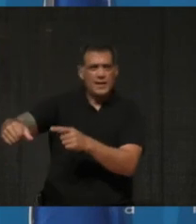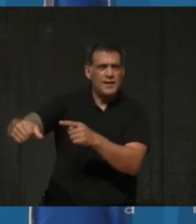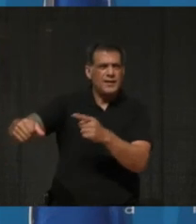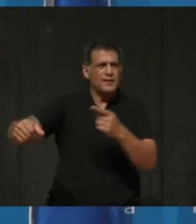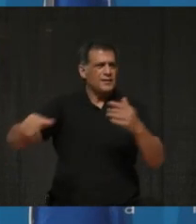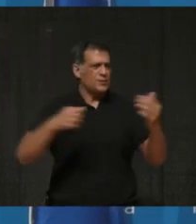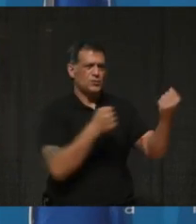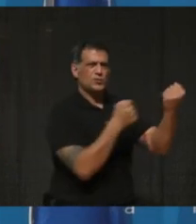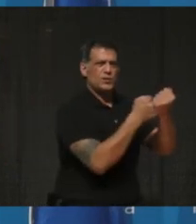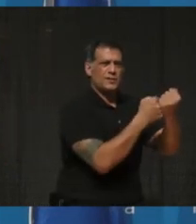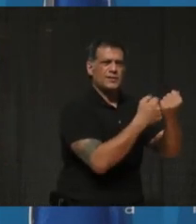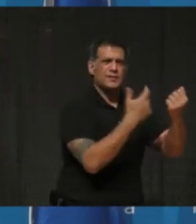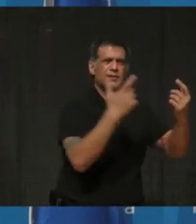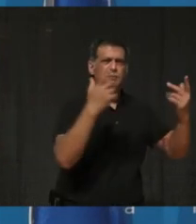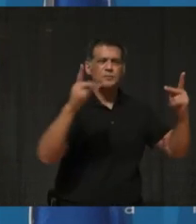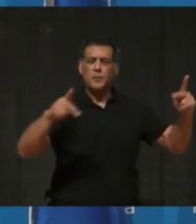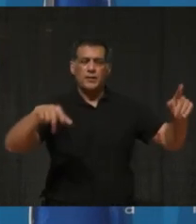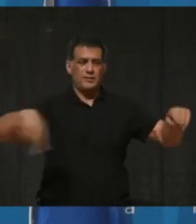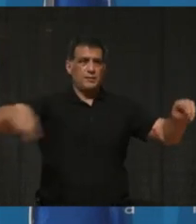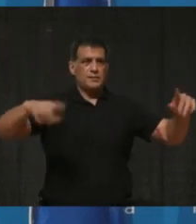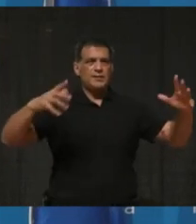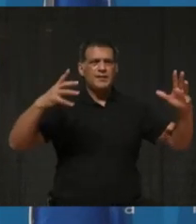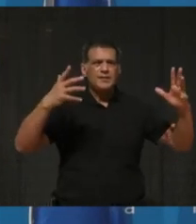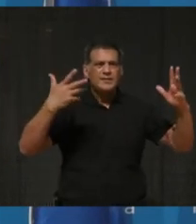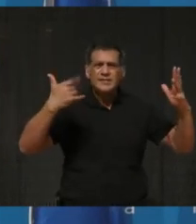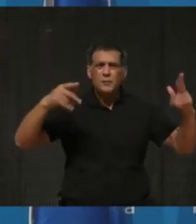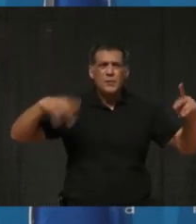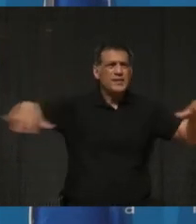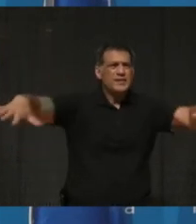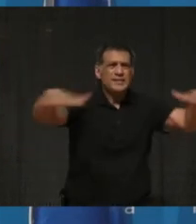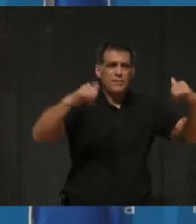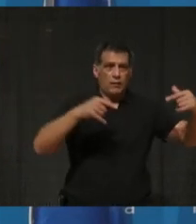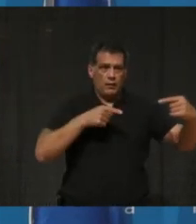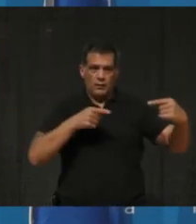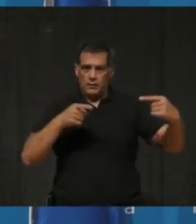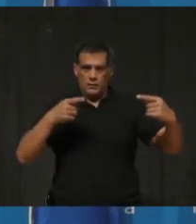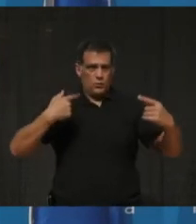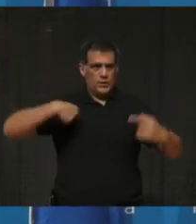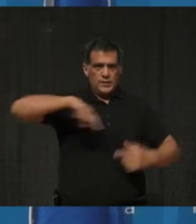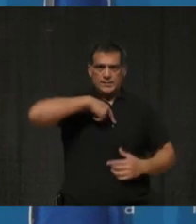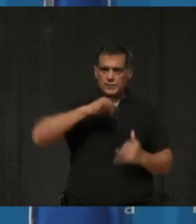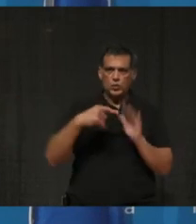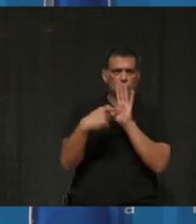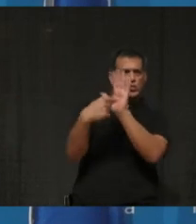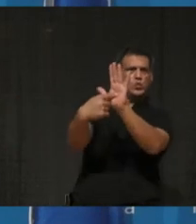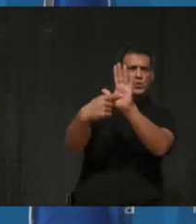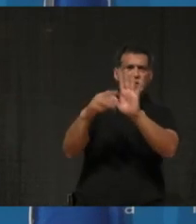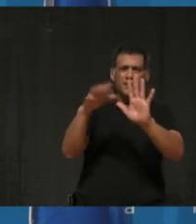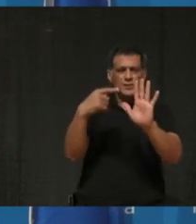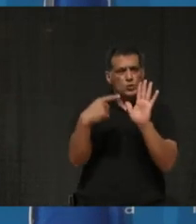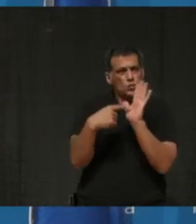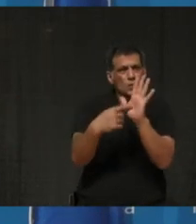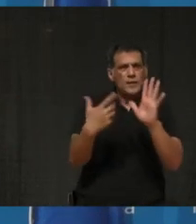residents as well. I mean, people are struggling and we want to show that we understand that and we empathize with that as well.